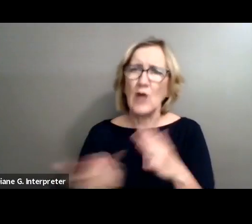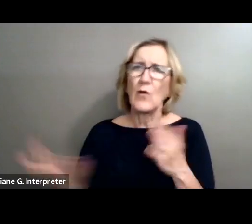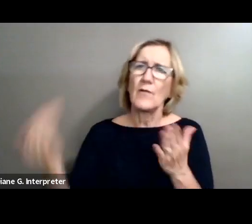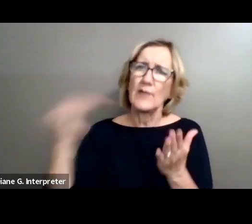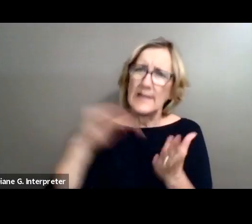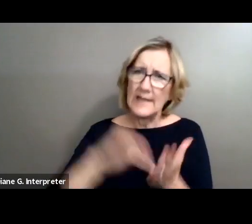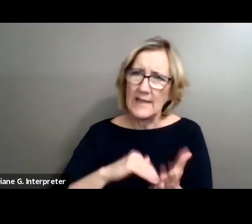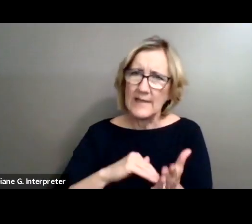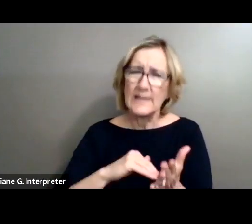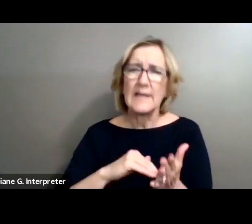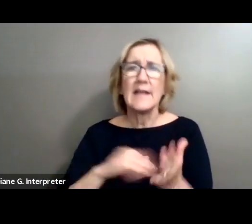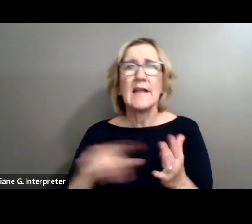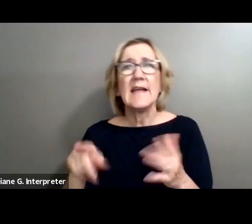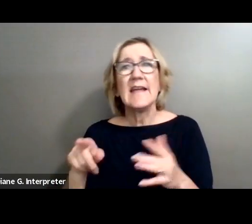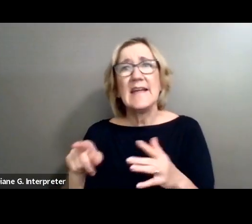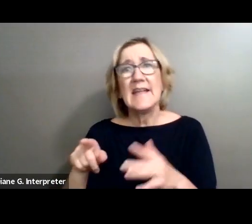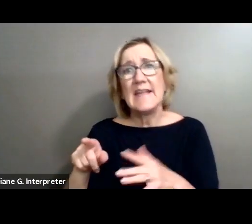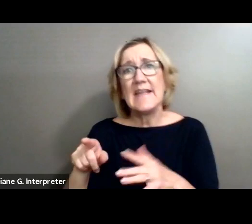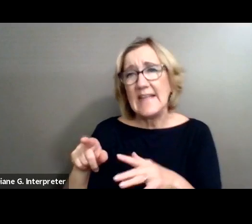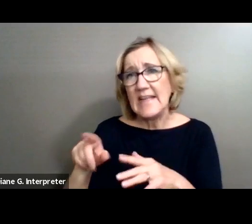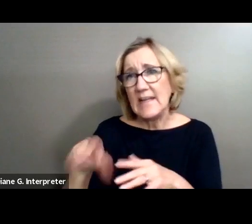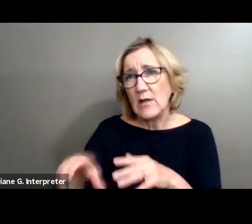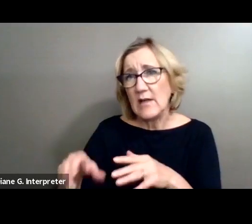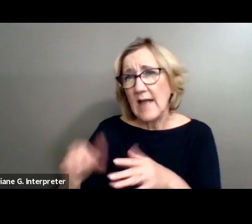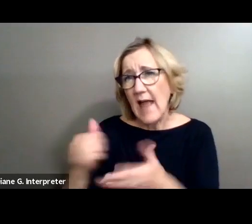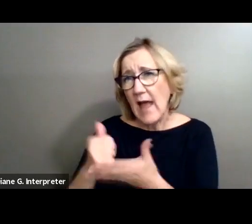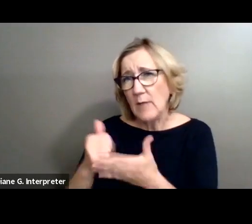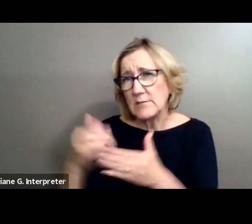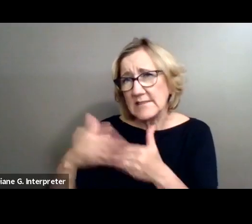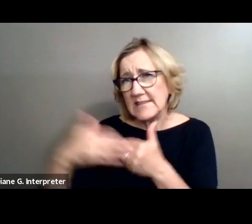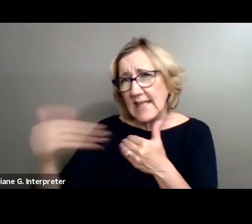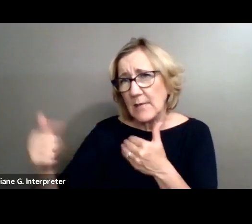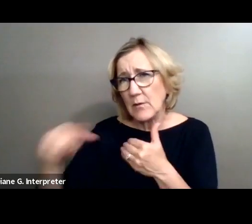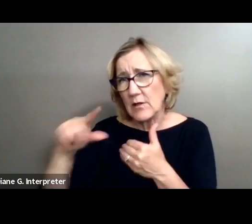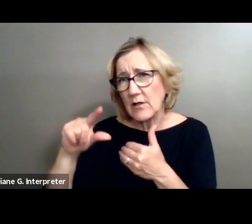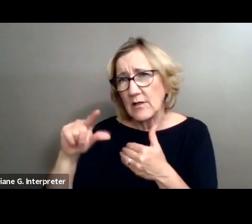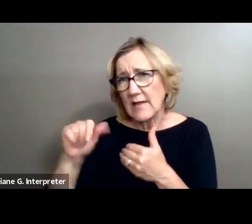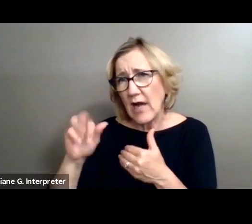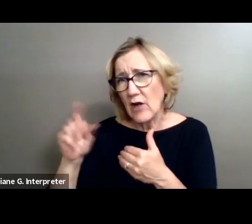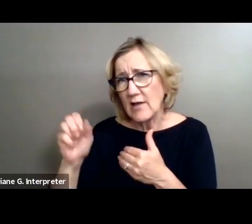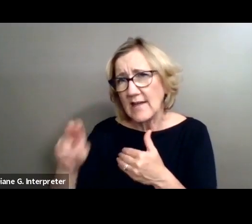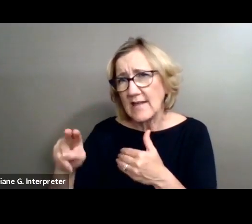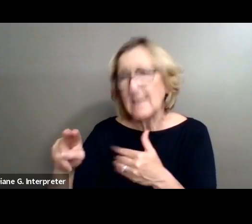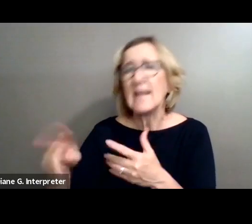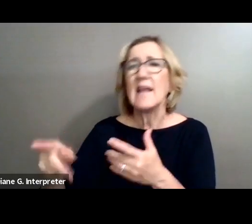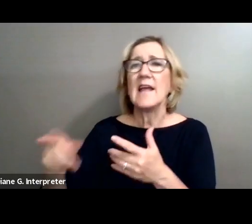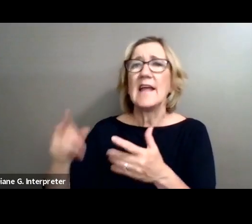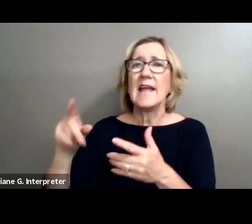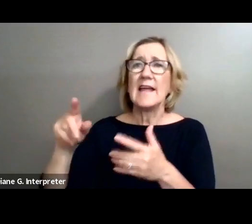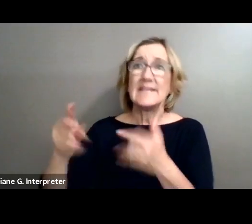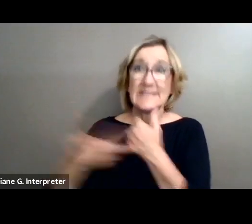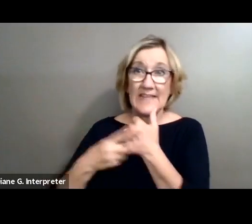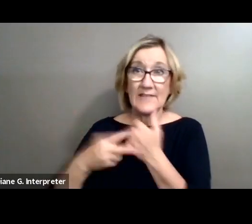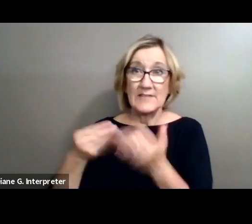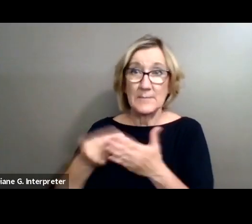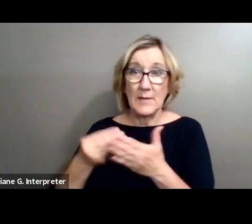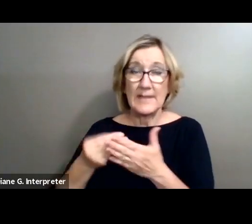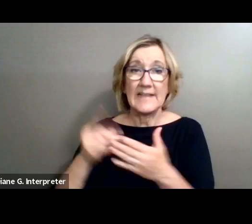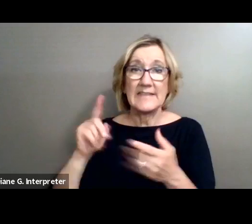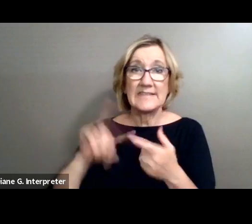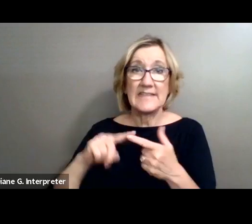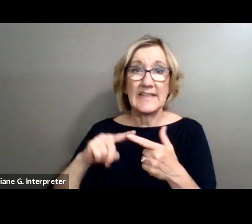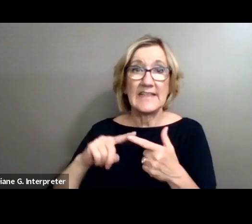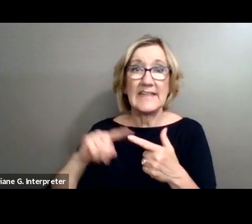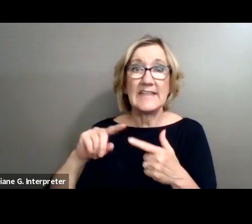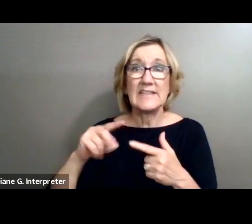garden for a quarter a day until he saved $5. And then James was the second person in Lenox to own a